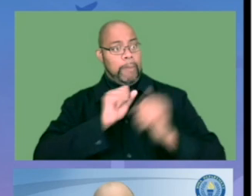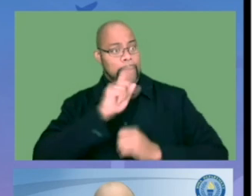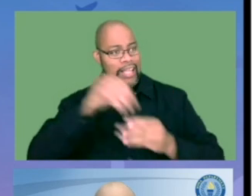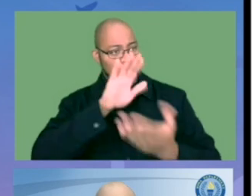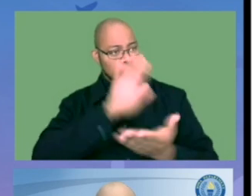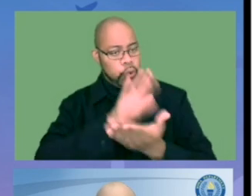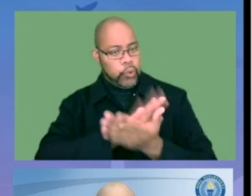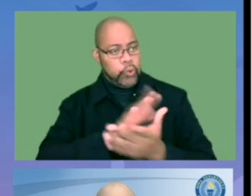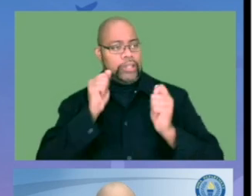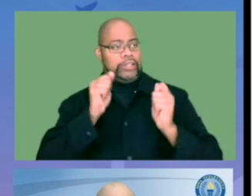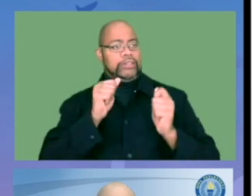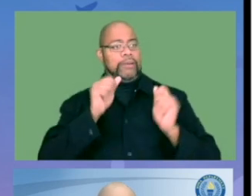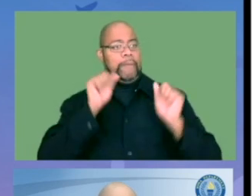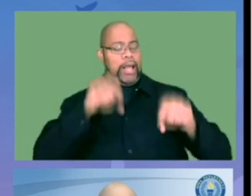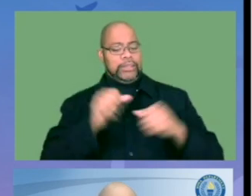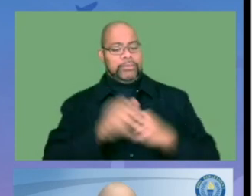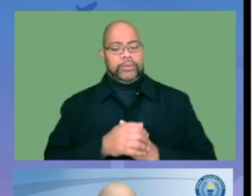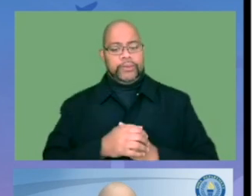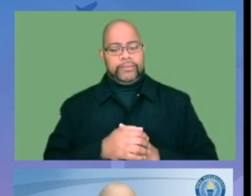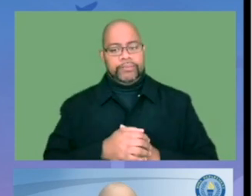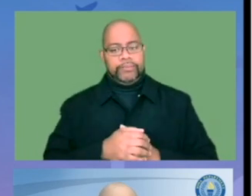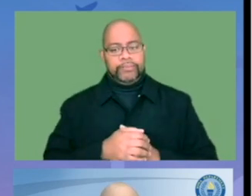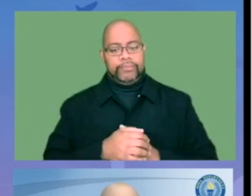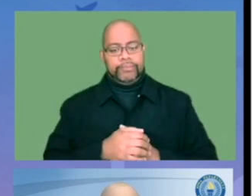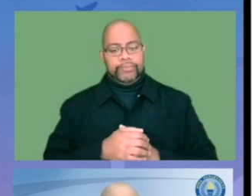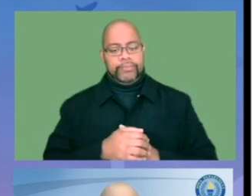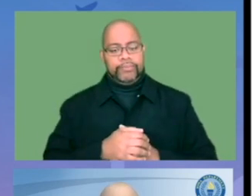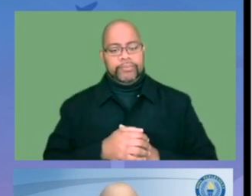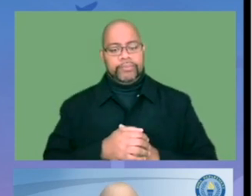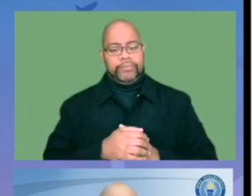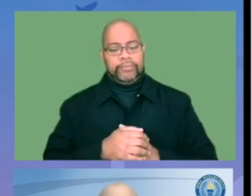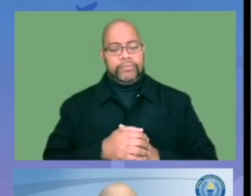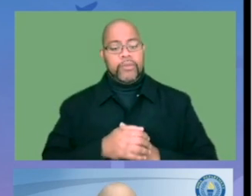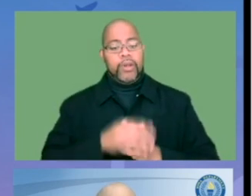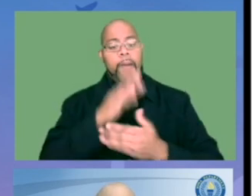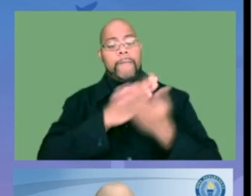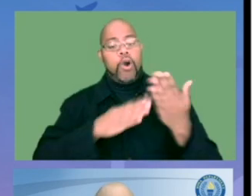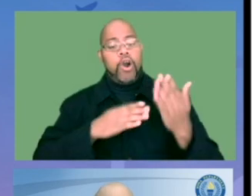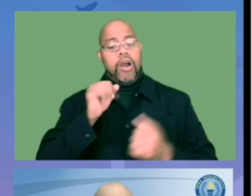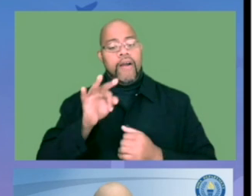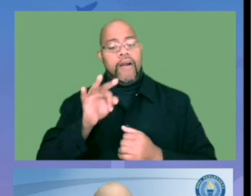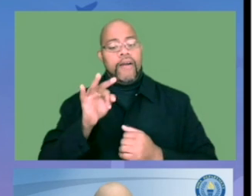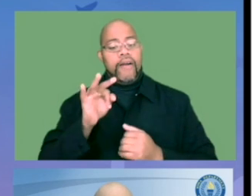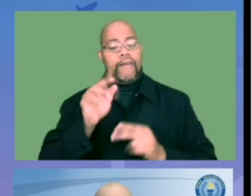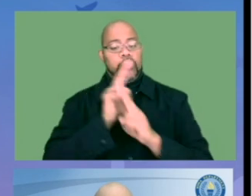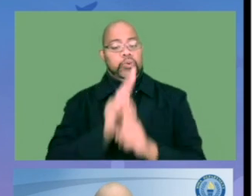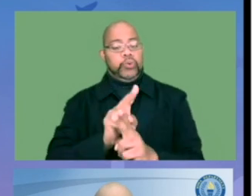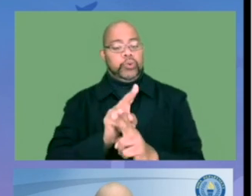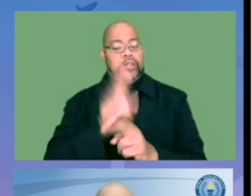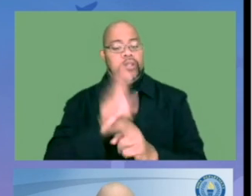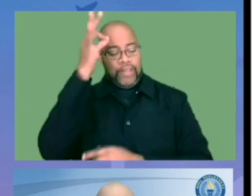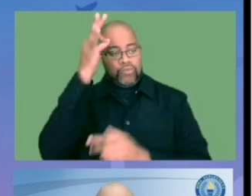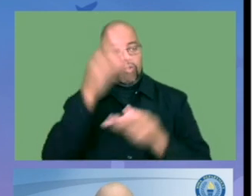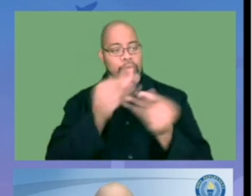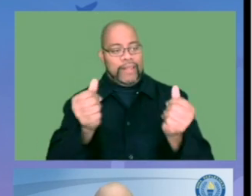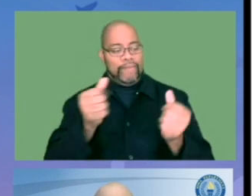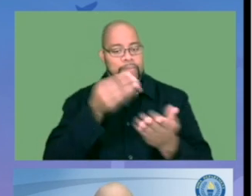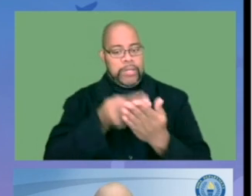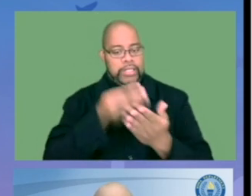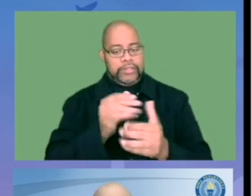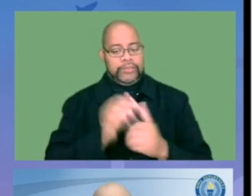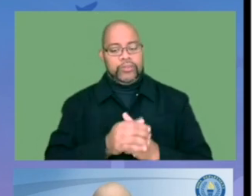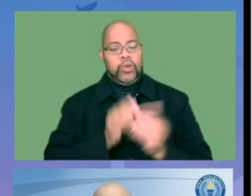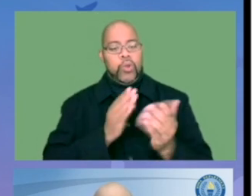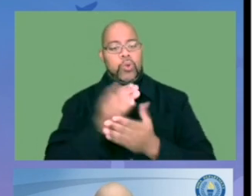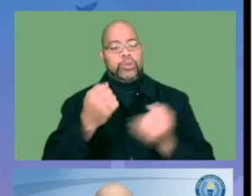students were back in school as quickly and safely as possible. As part of the leveraging the federal